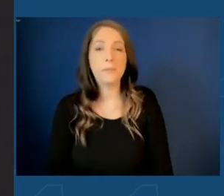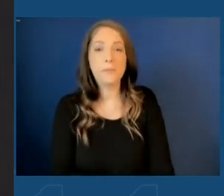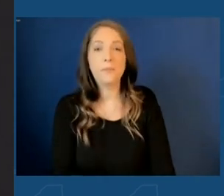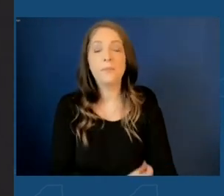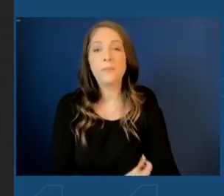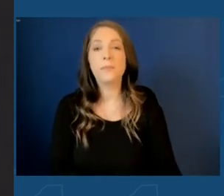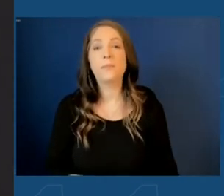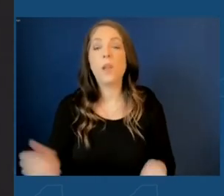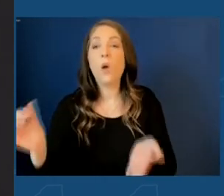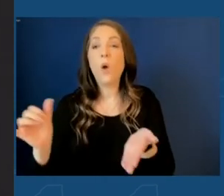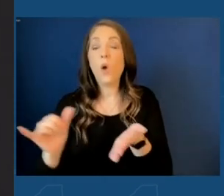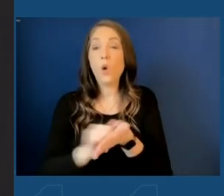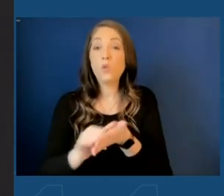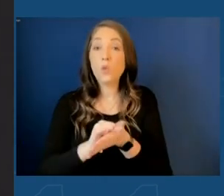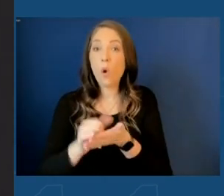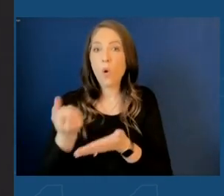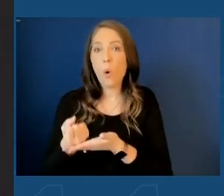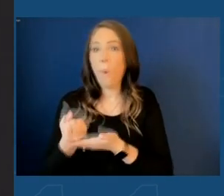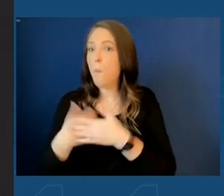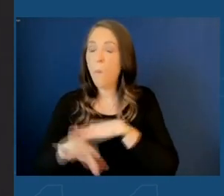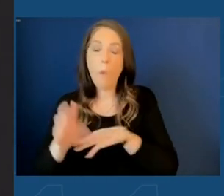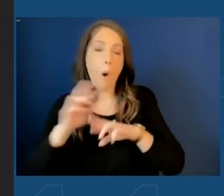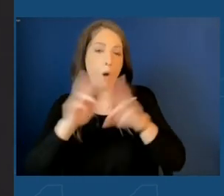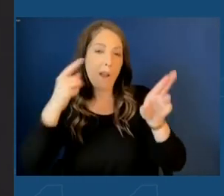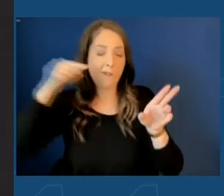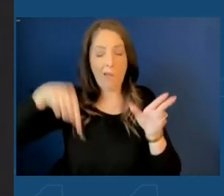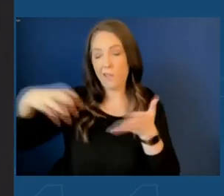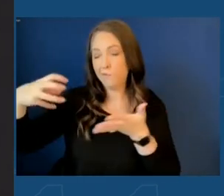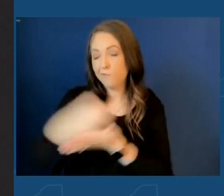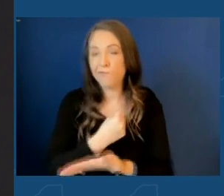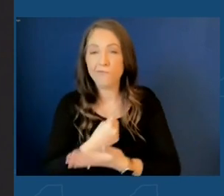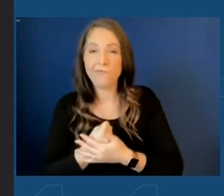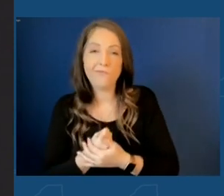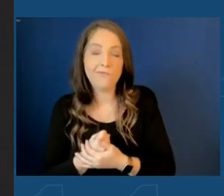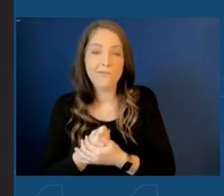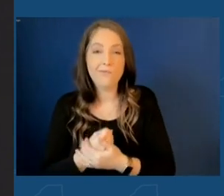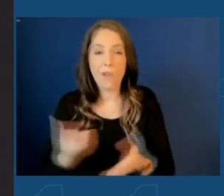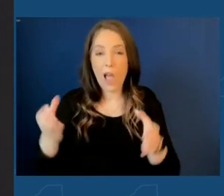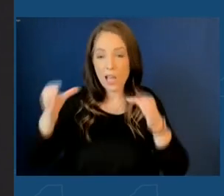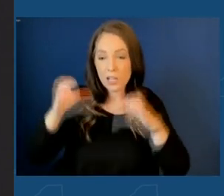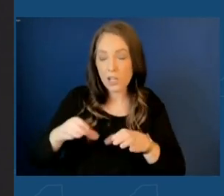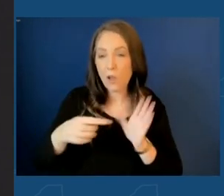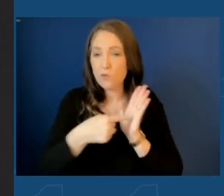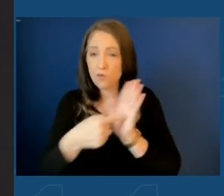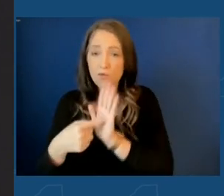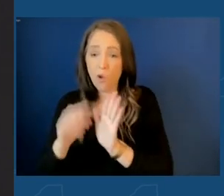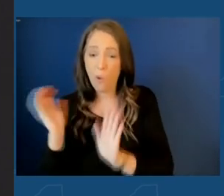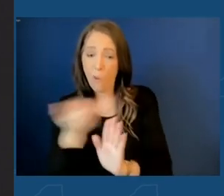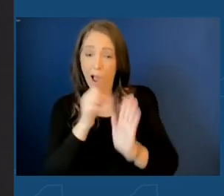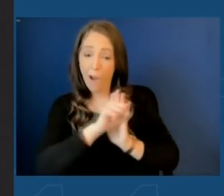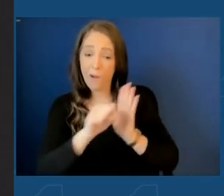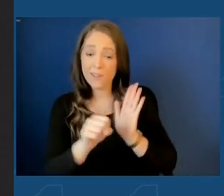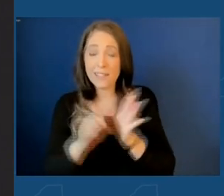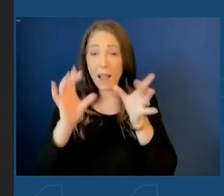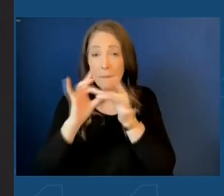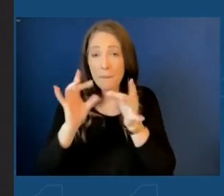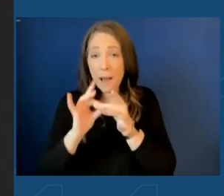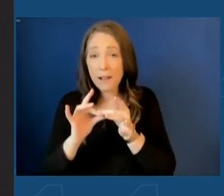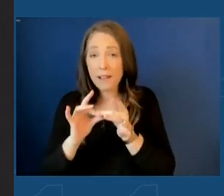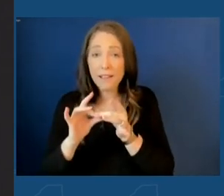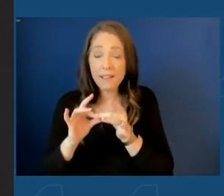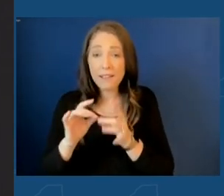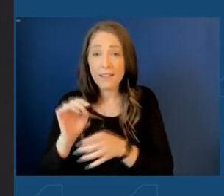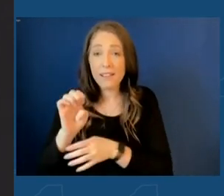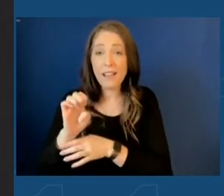New York was born ready for this opportunity. A chance like this to just demonstrate what our state motto, Excelsior,